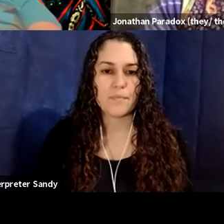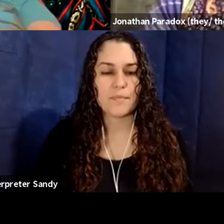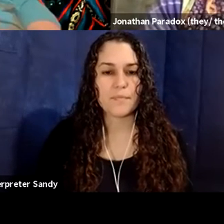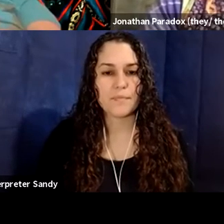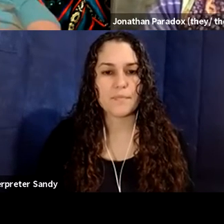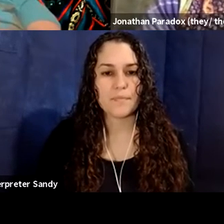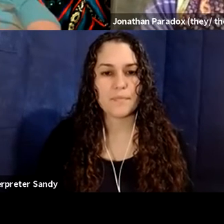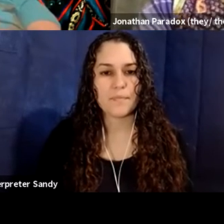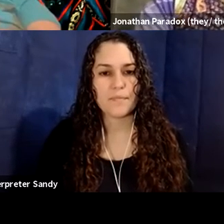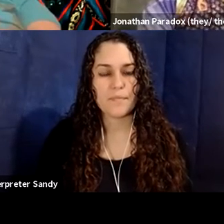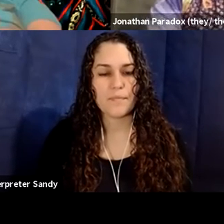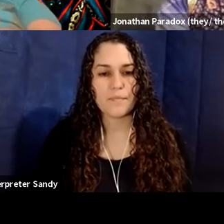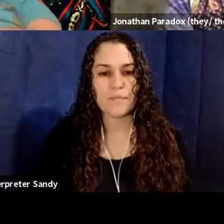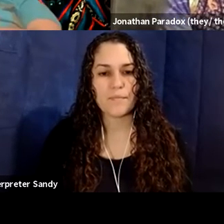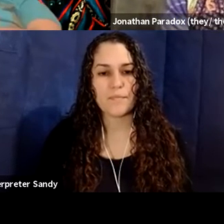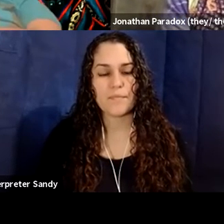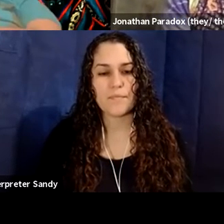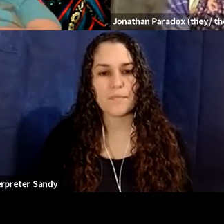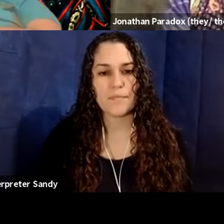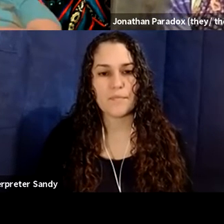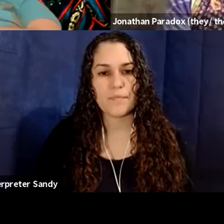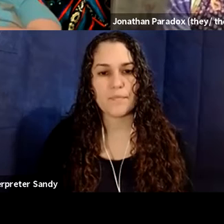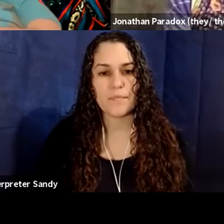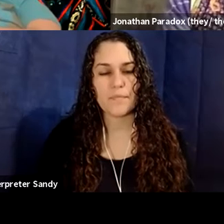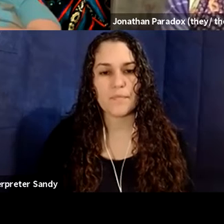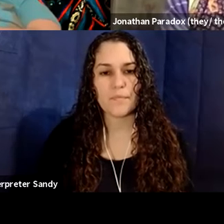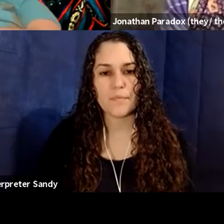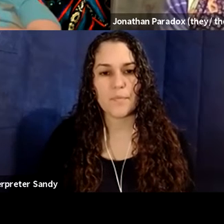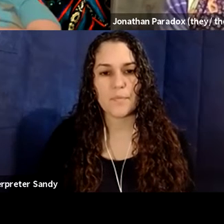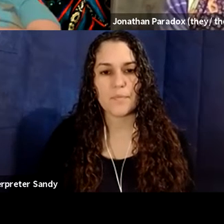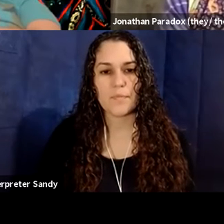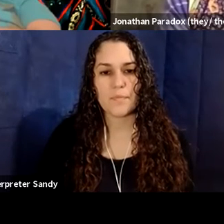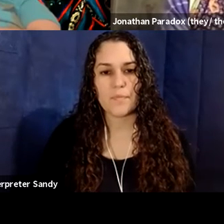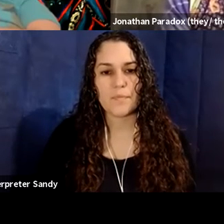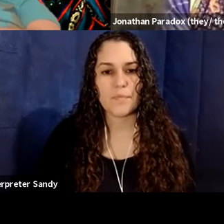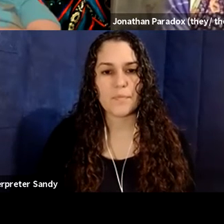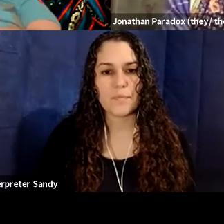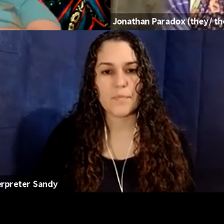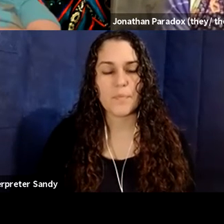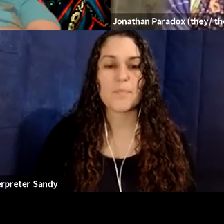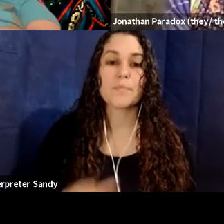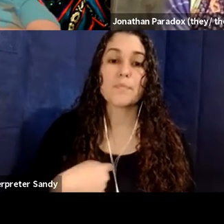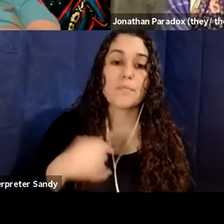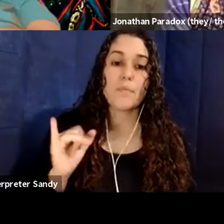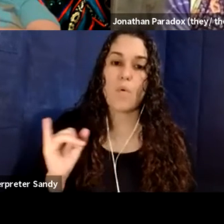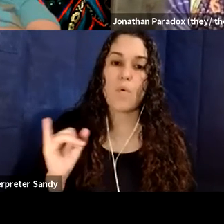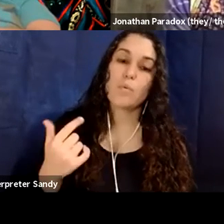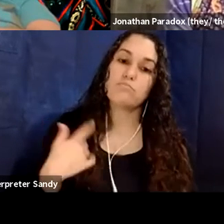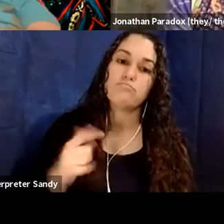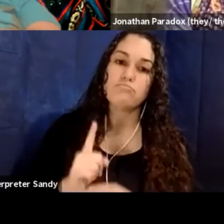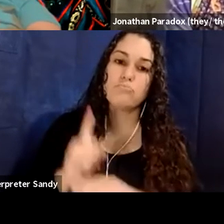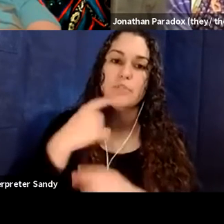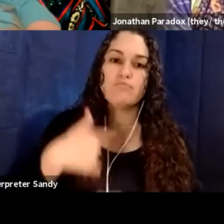I also, um, hold privilege in being in Orange County, California, um,